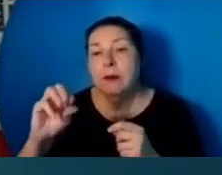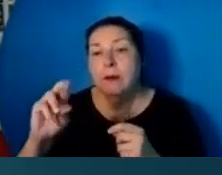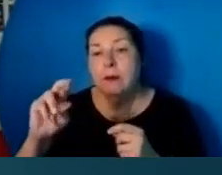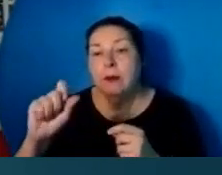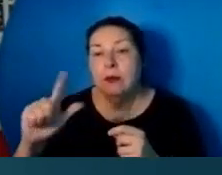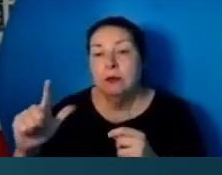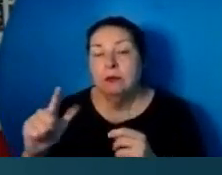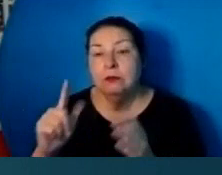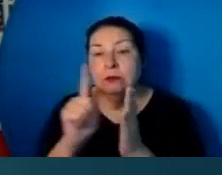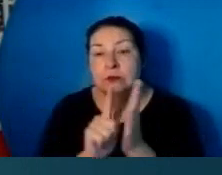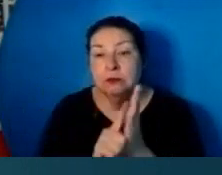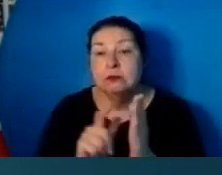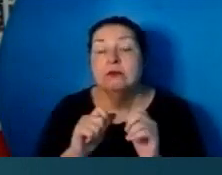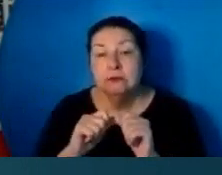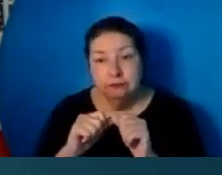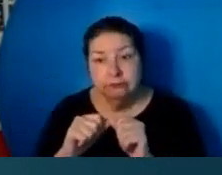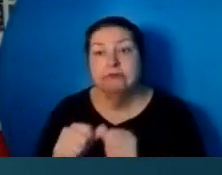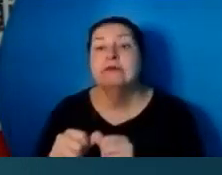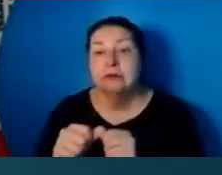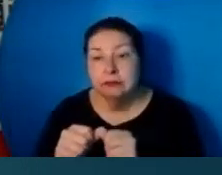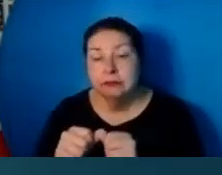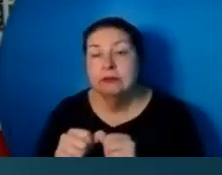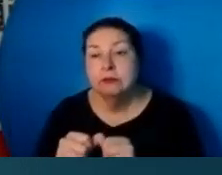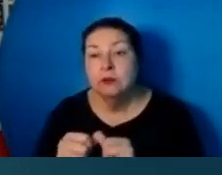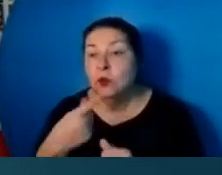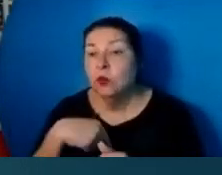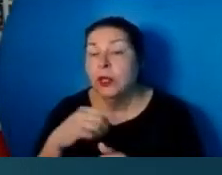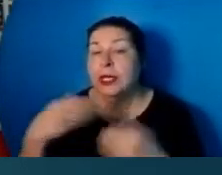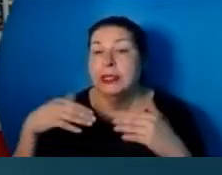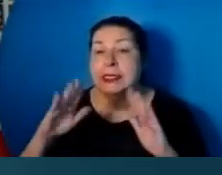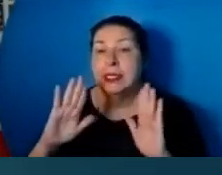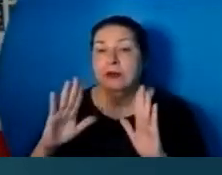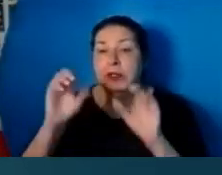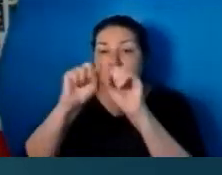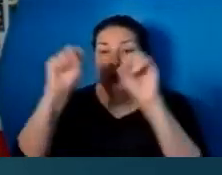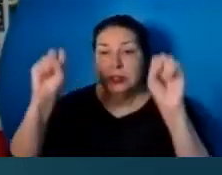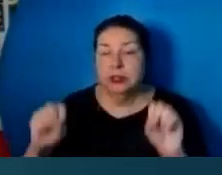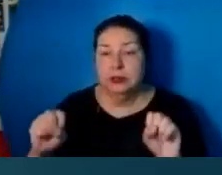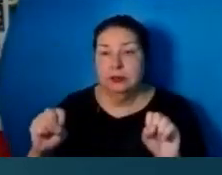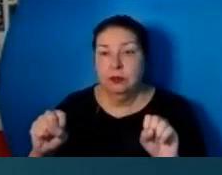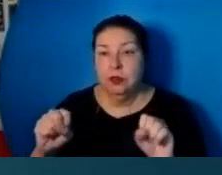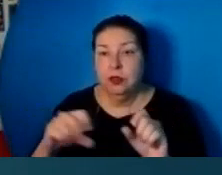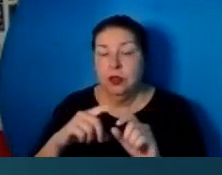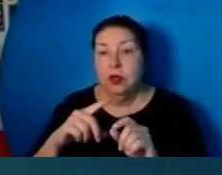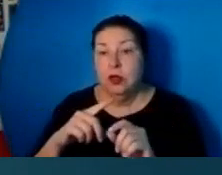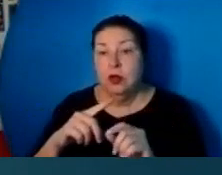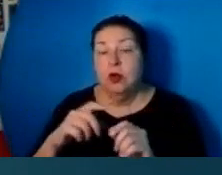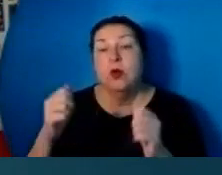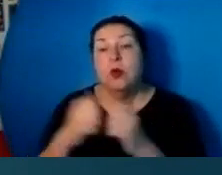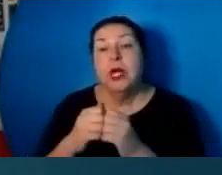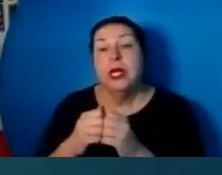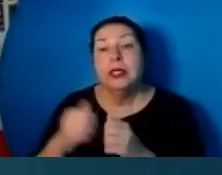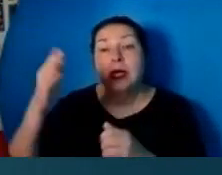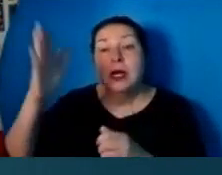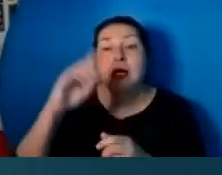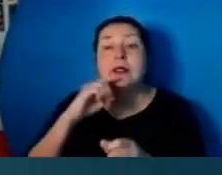in effect, we had the sacrificial system. With the fulfillment of God's